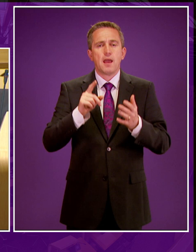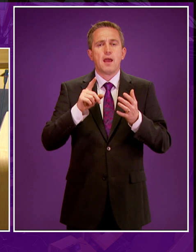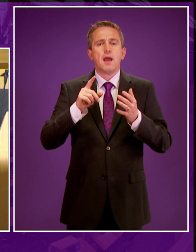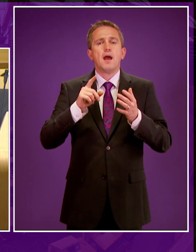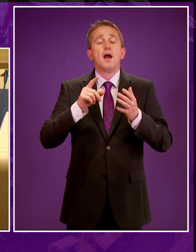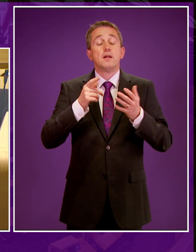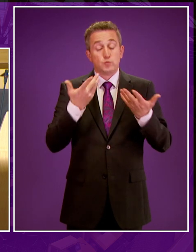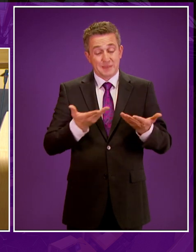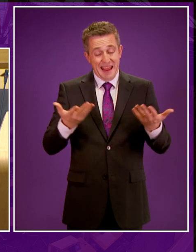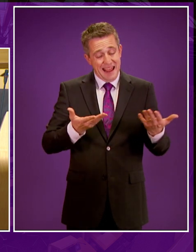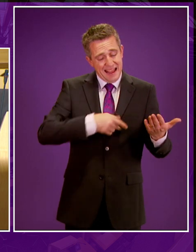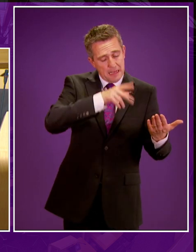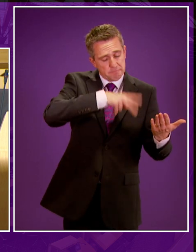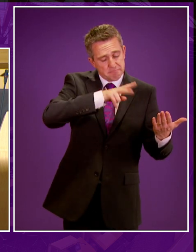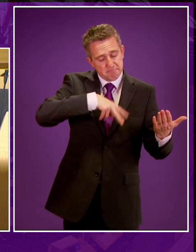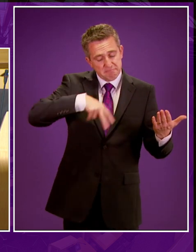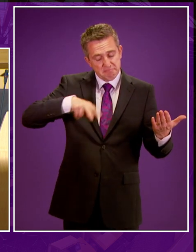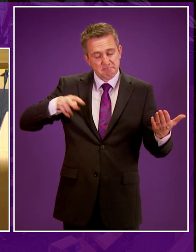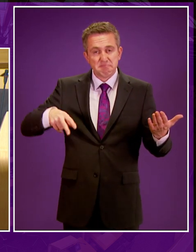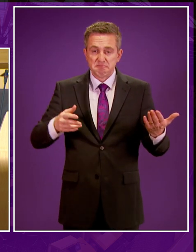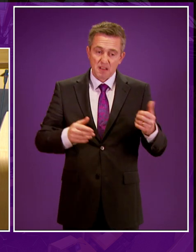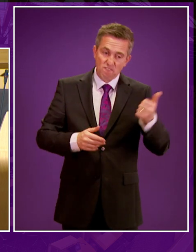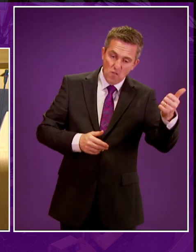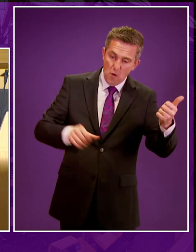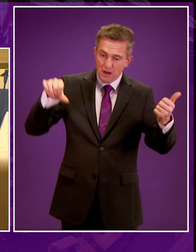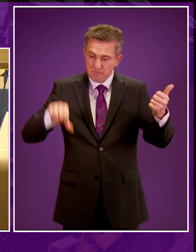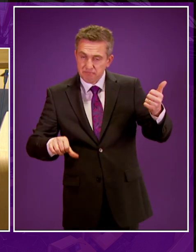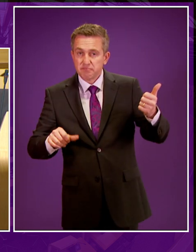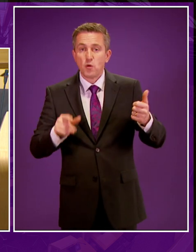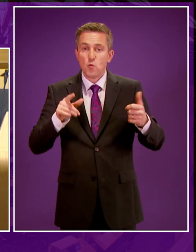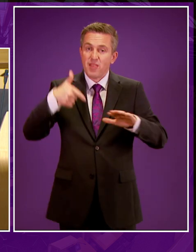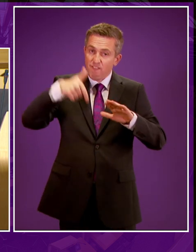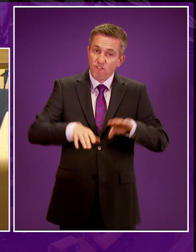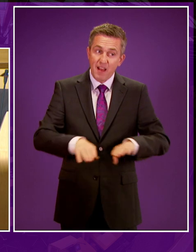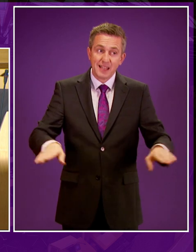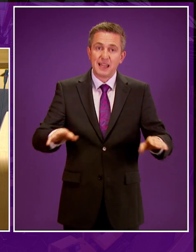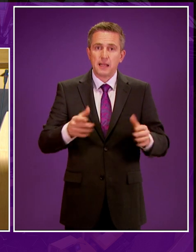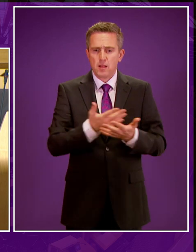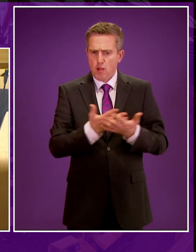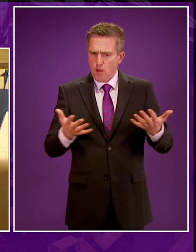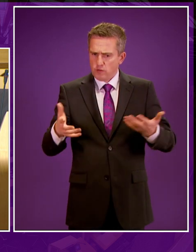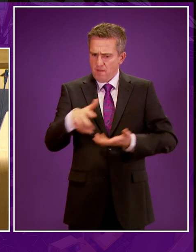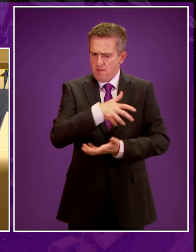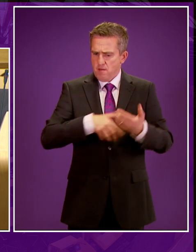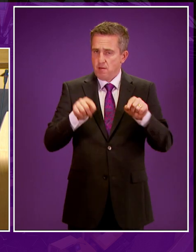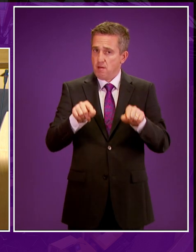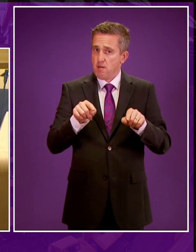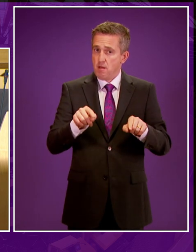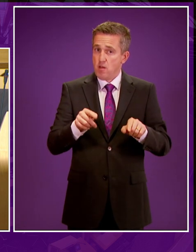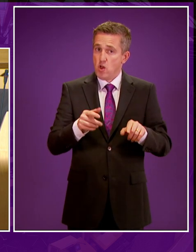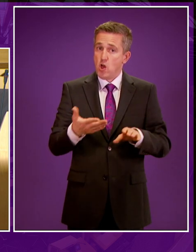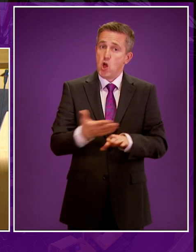today presents the different arguments around fracking. There are a lot of uncertainties around the practice. At the early stages,